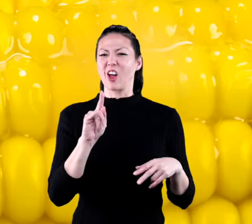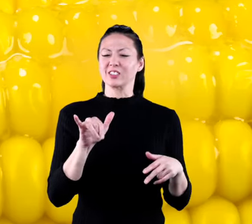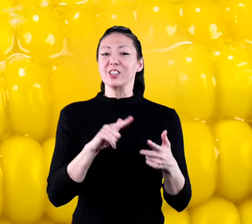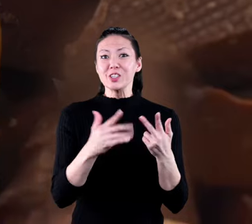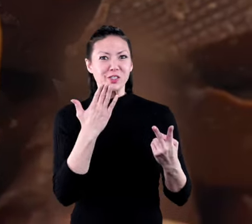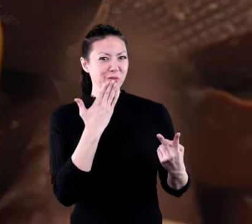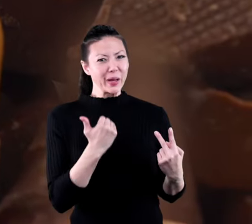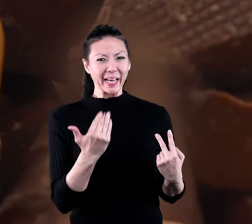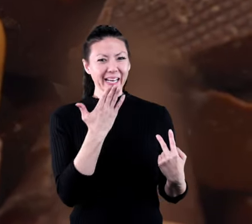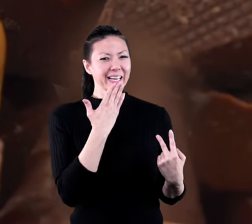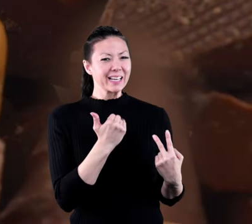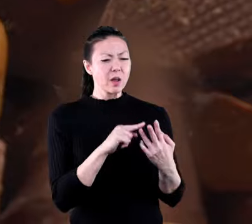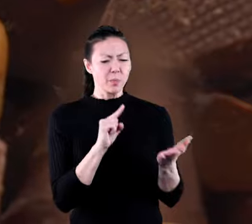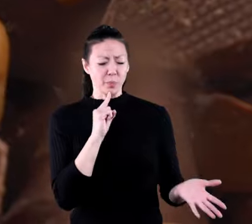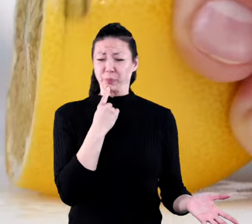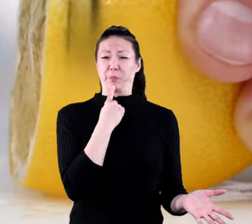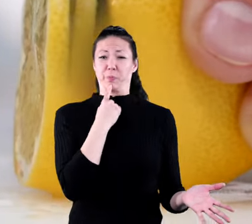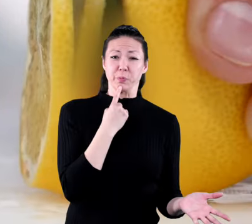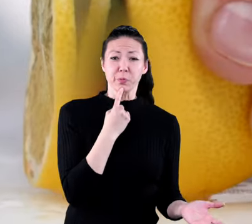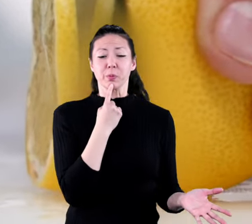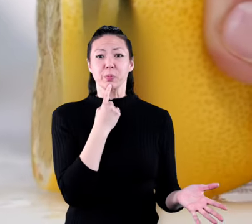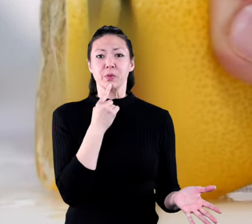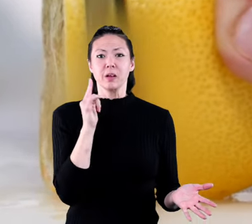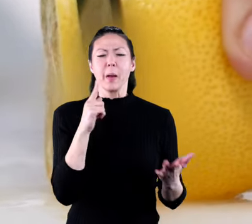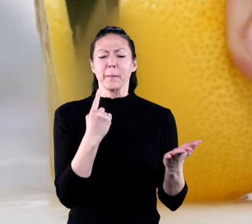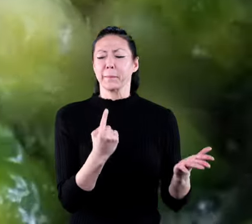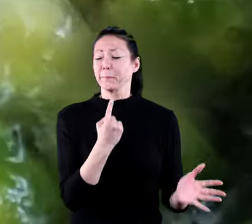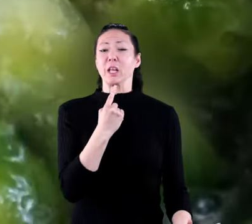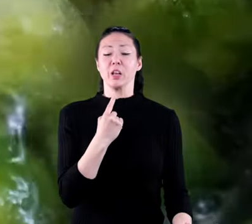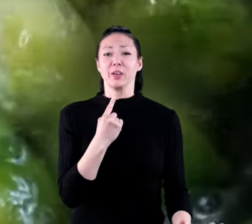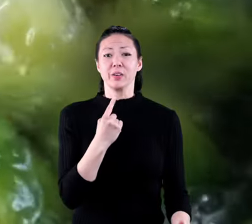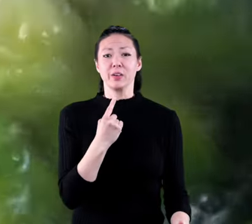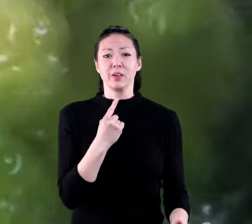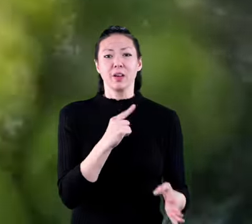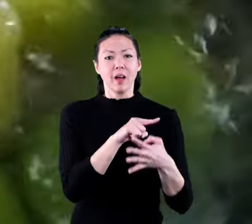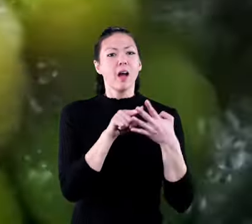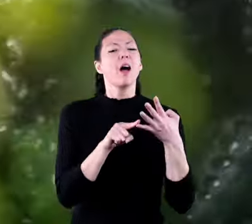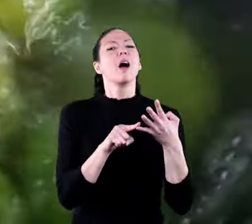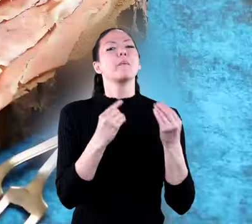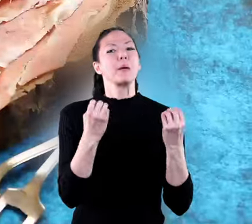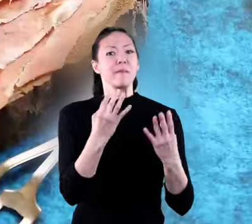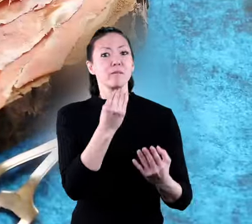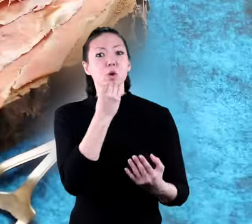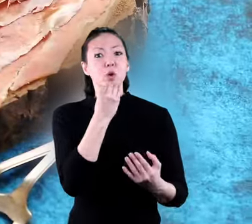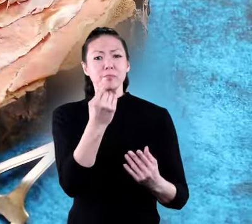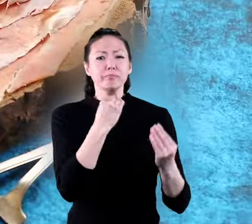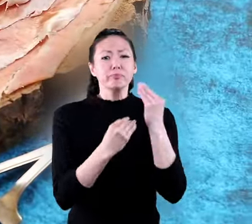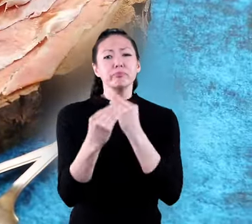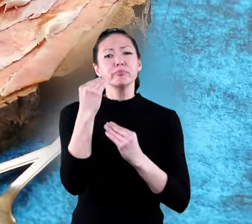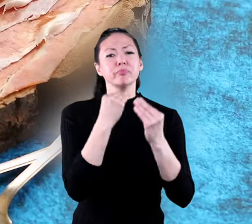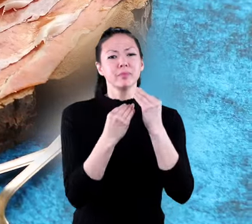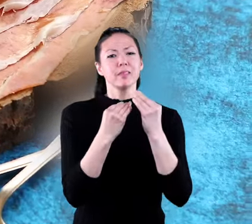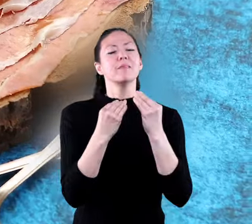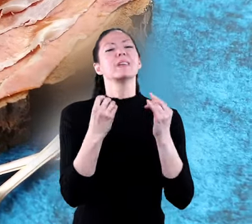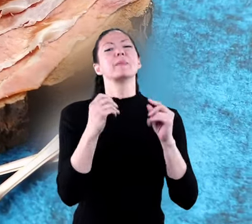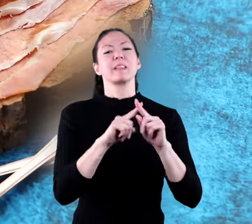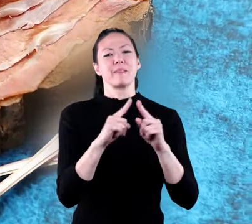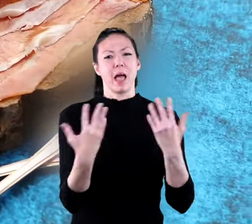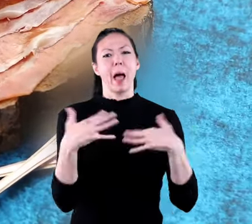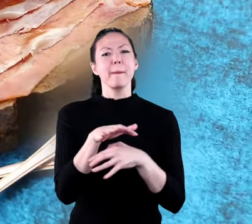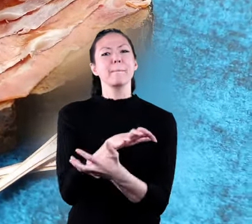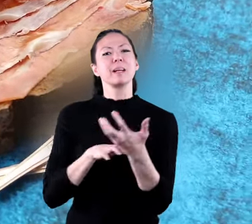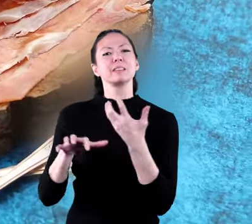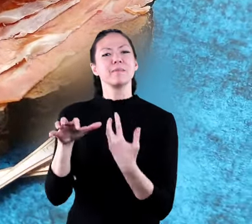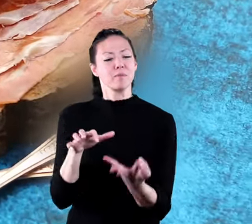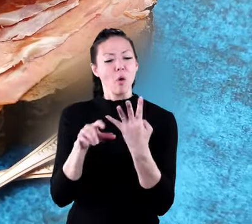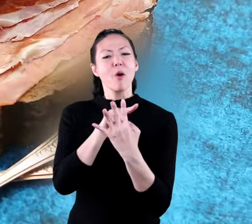sweet sour and bitter many foods you eat may be a combination